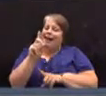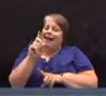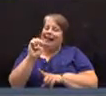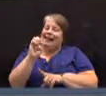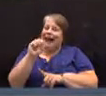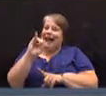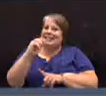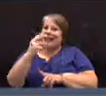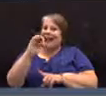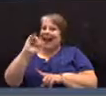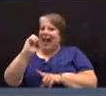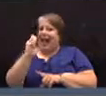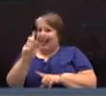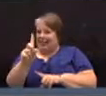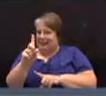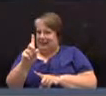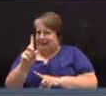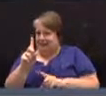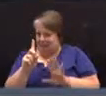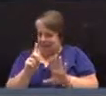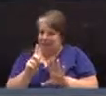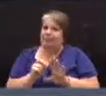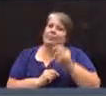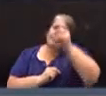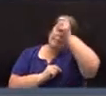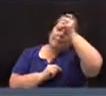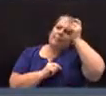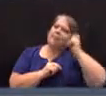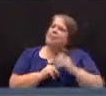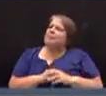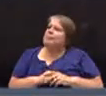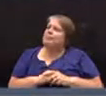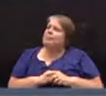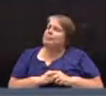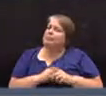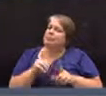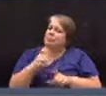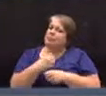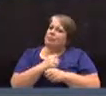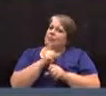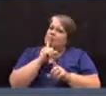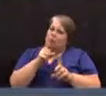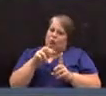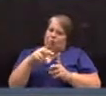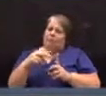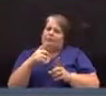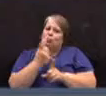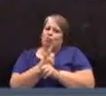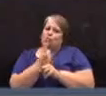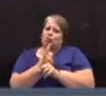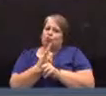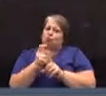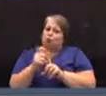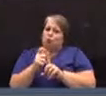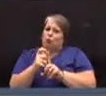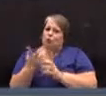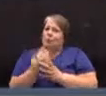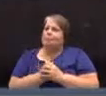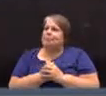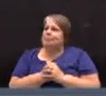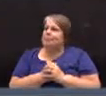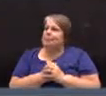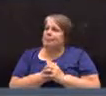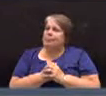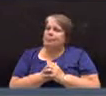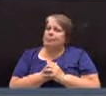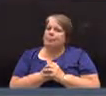columns that are in your budget and in the audit for the town. So we're going to